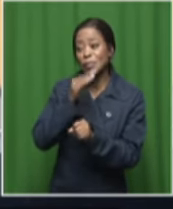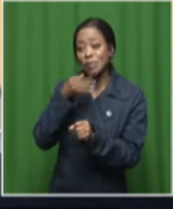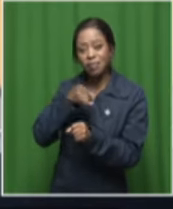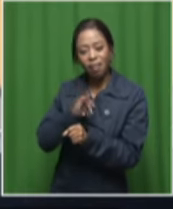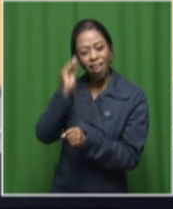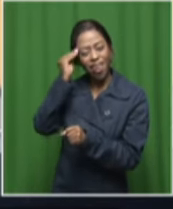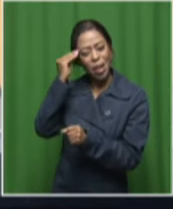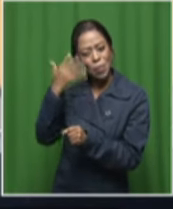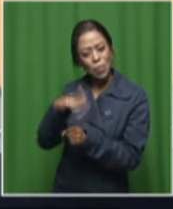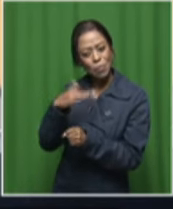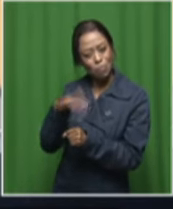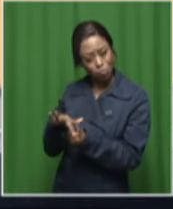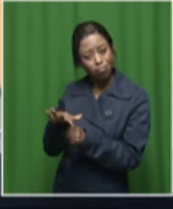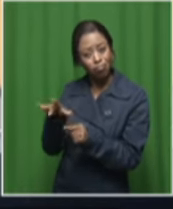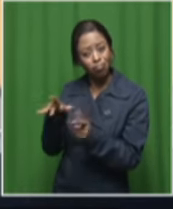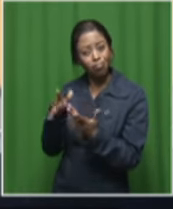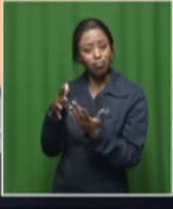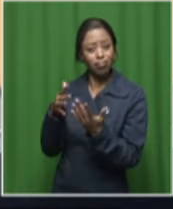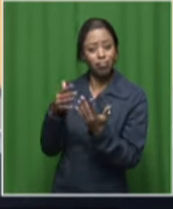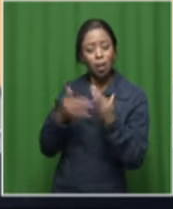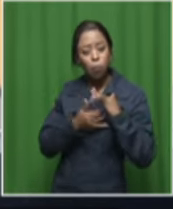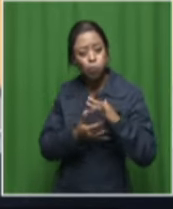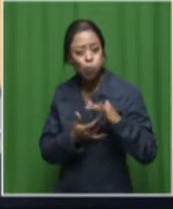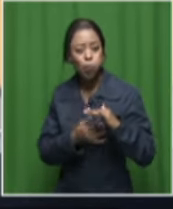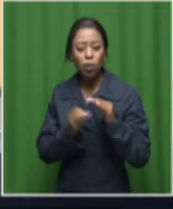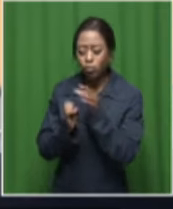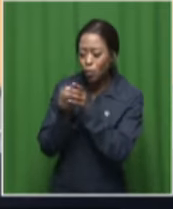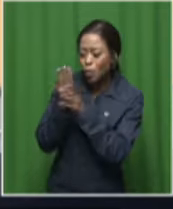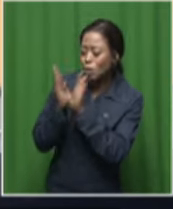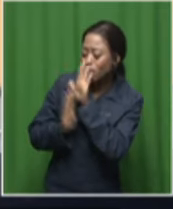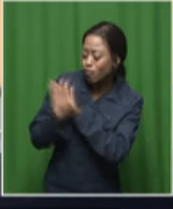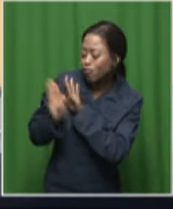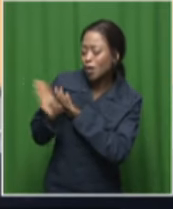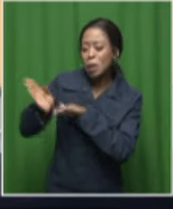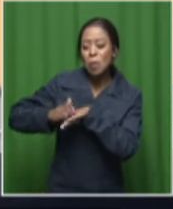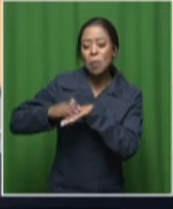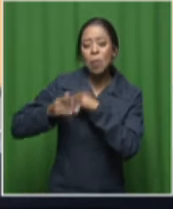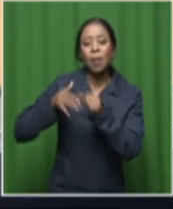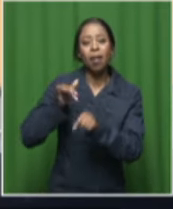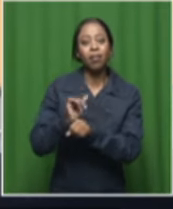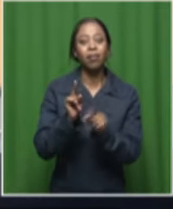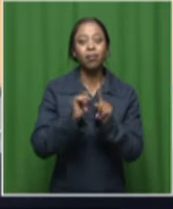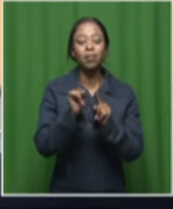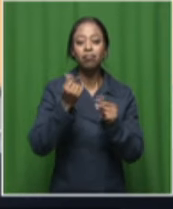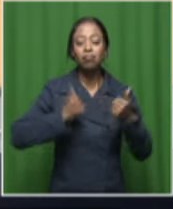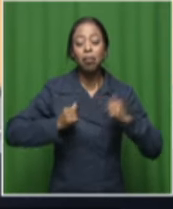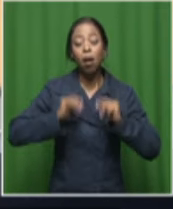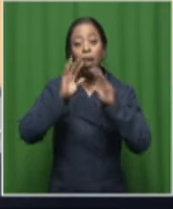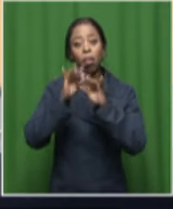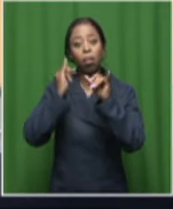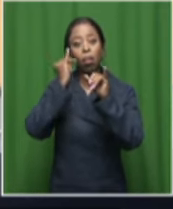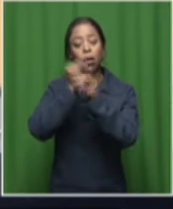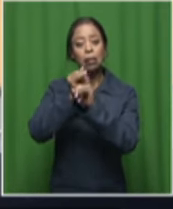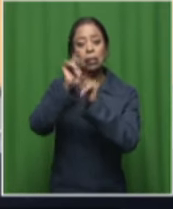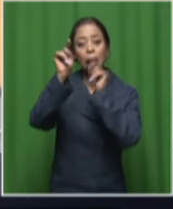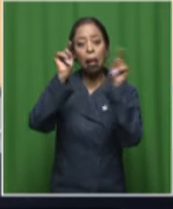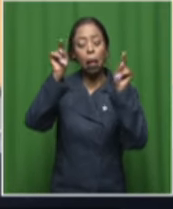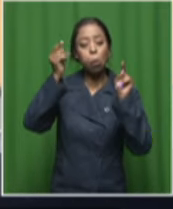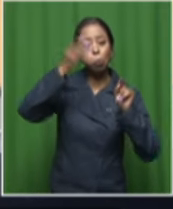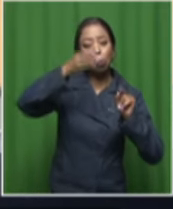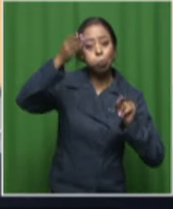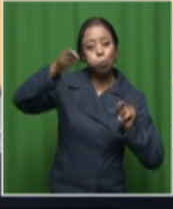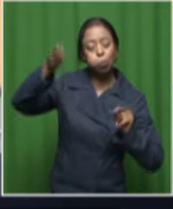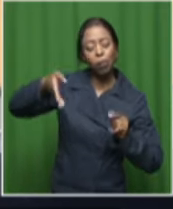interested and, you know, you're still keen on growing into it. But, you know, you've performed on global stages. And,